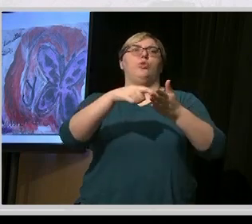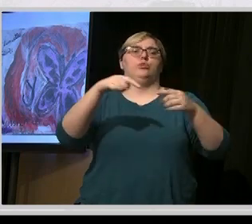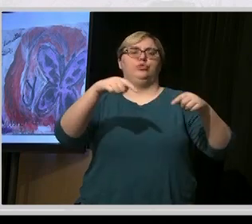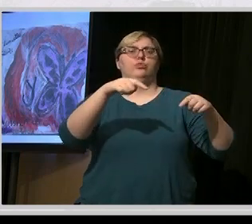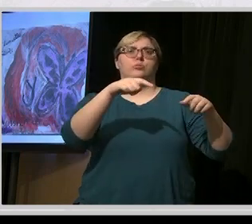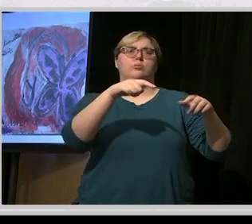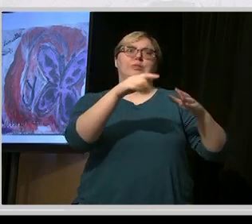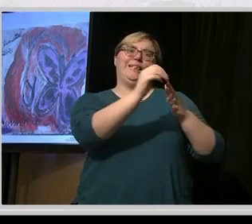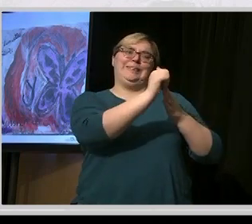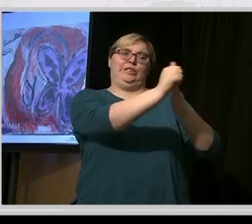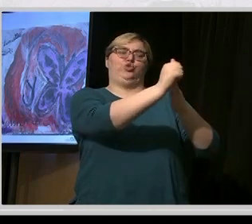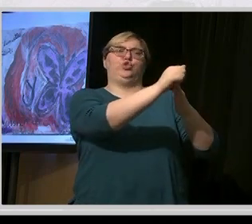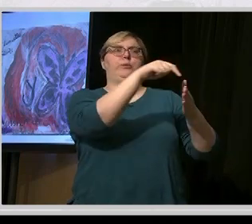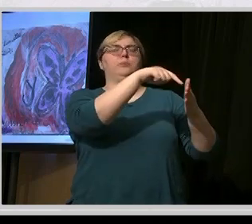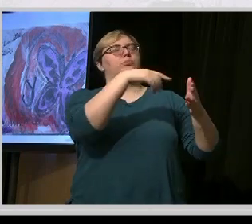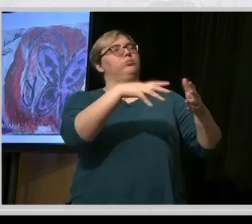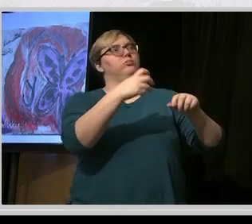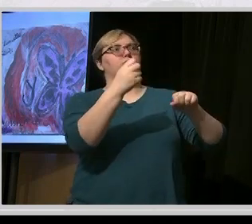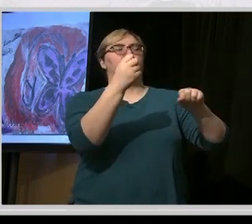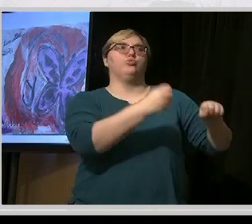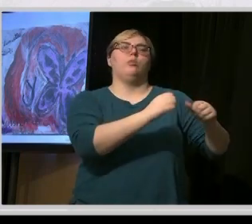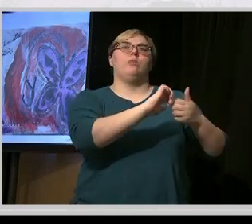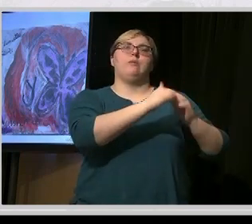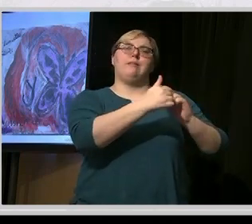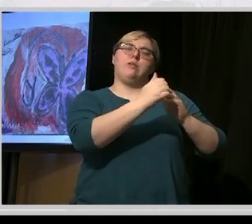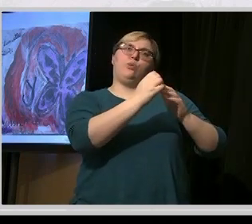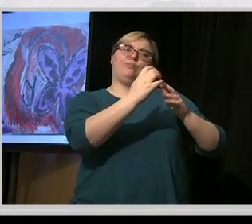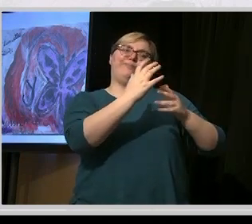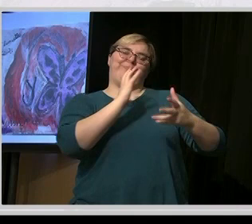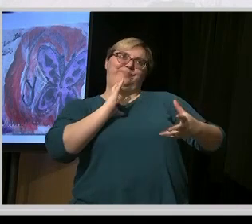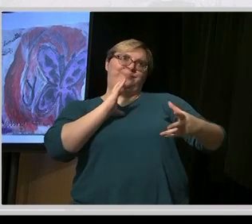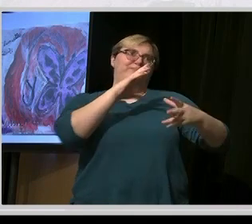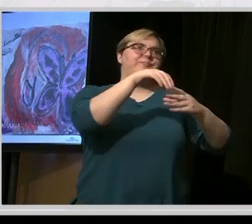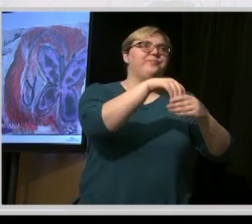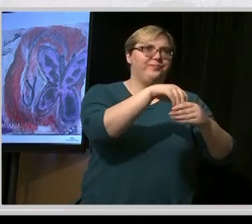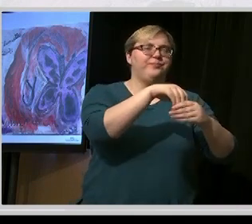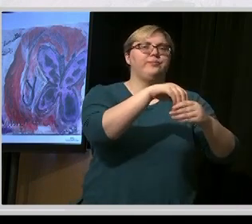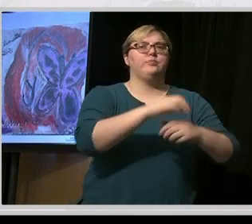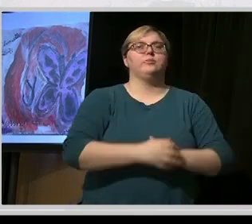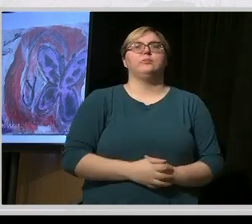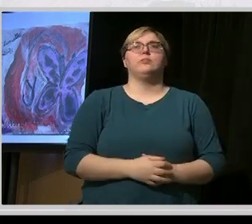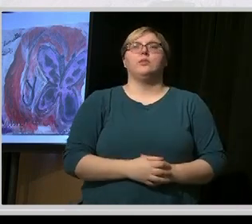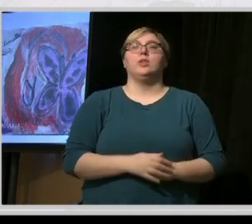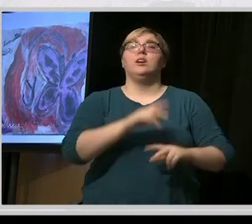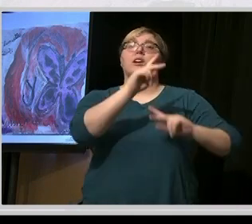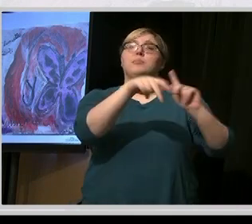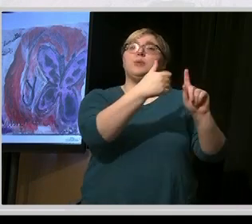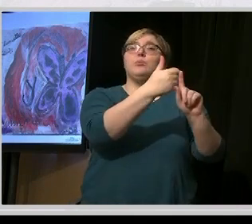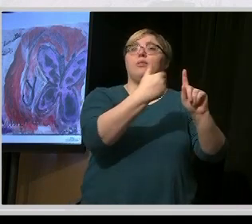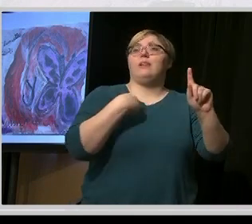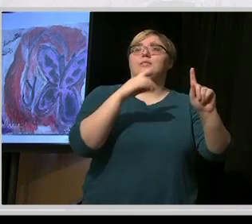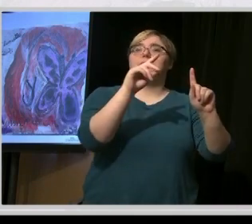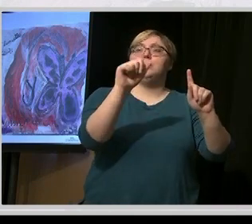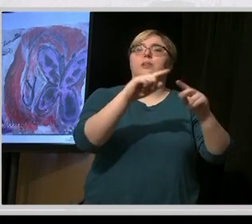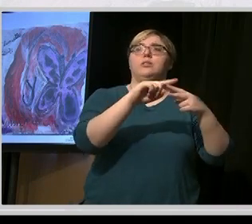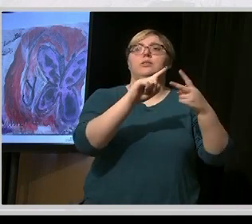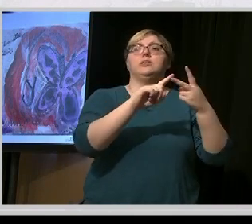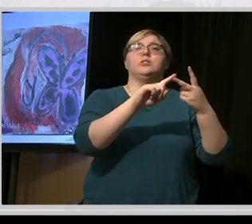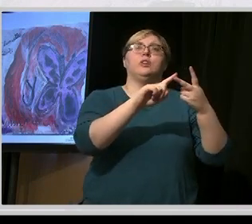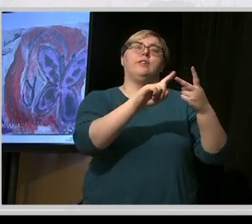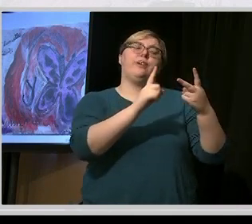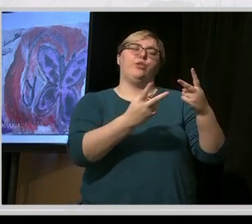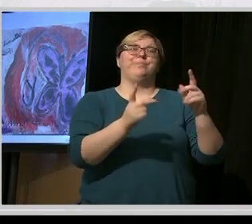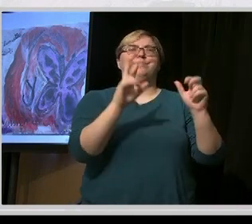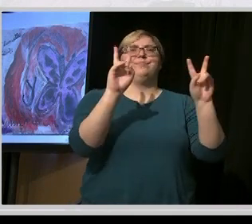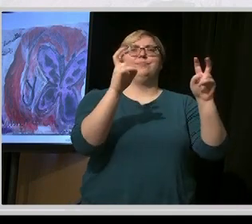use the word inclusive leadership because people with disabilities and First Voice have been part of everything that's happened. So as well as the government and the